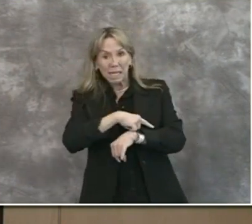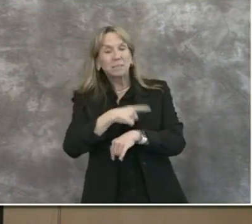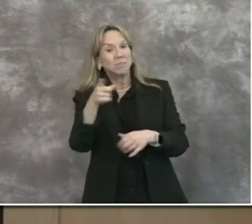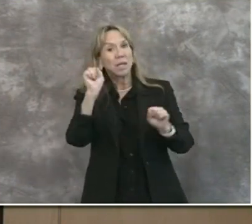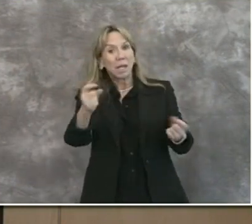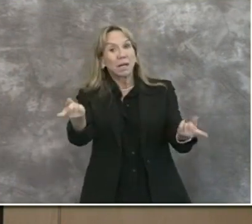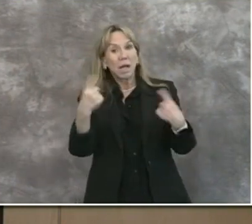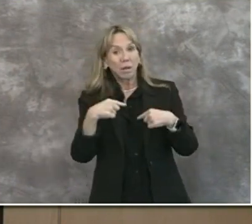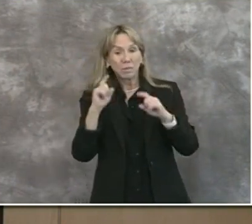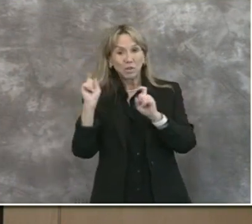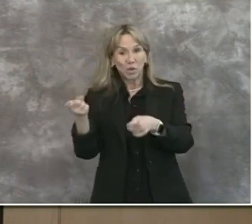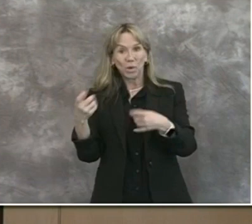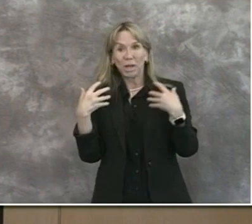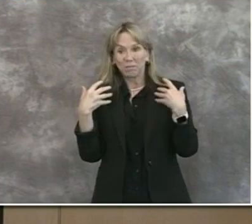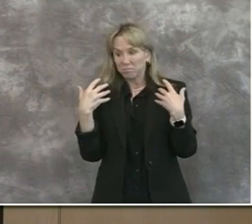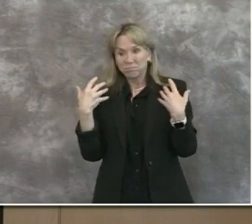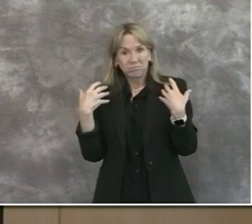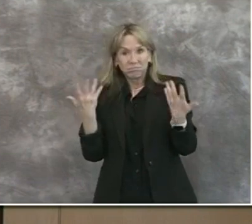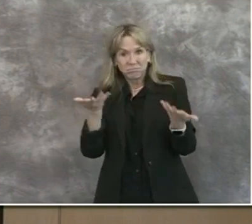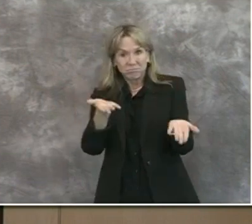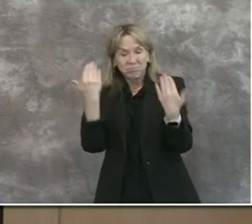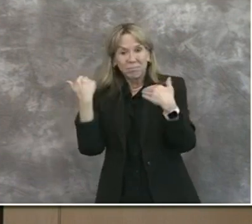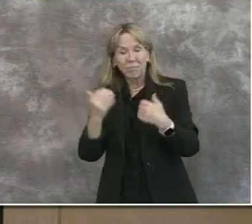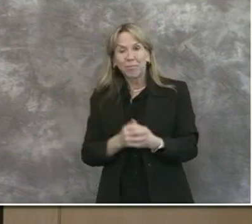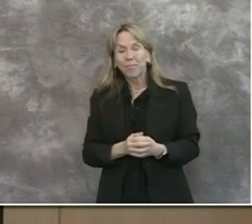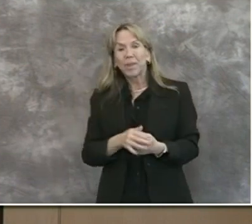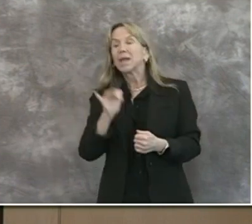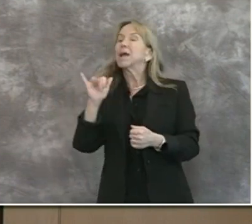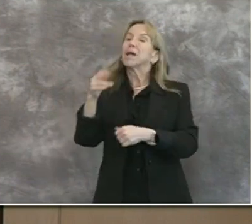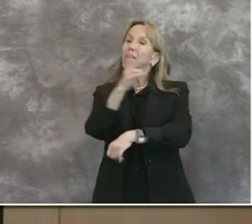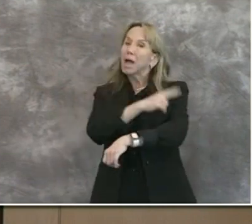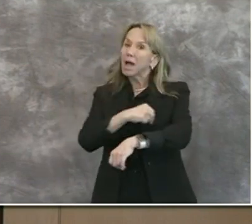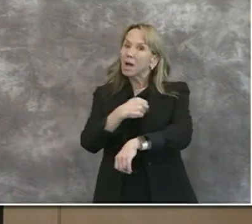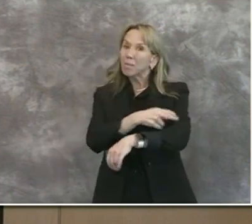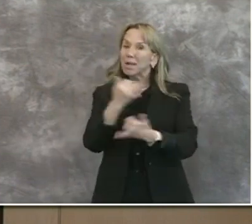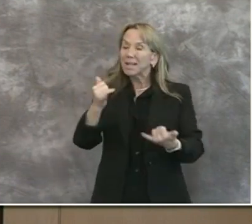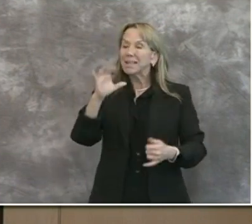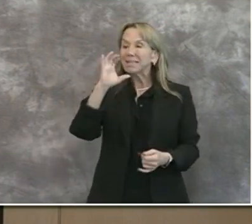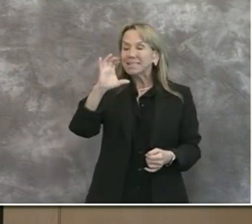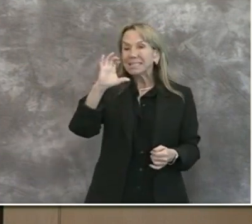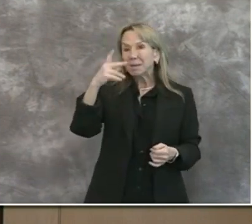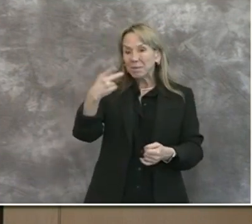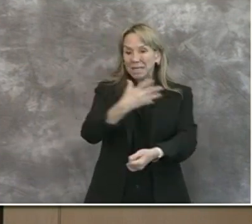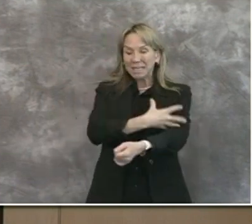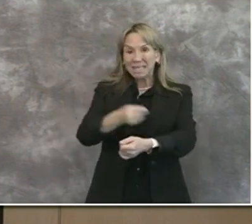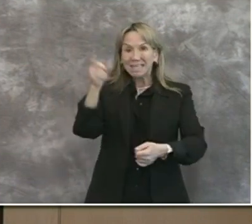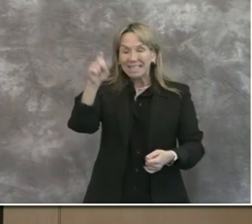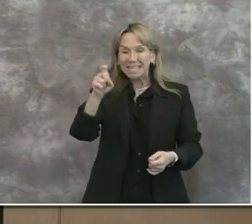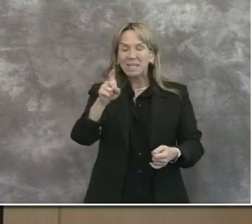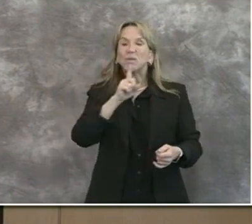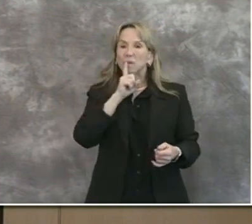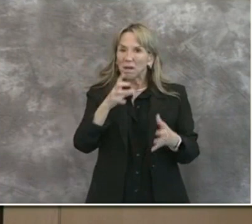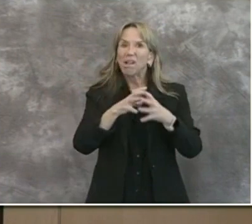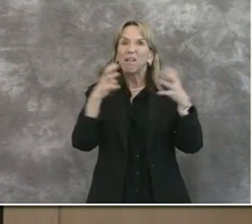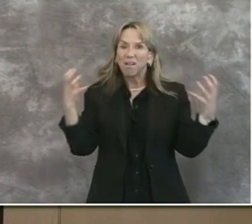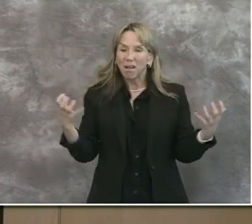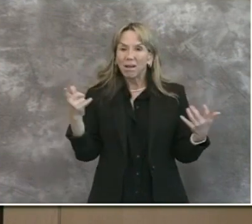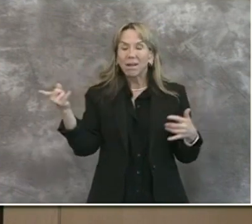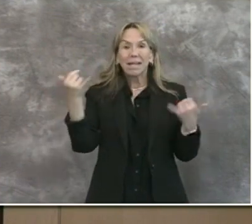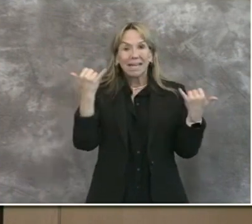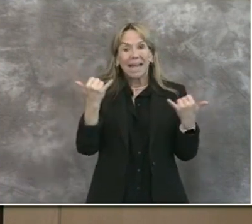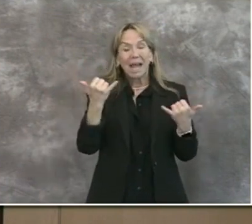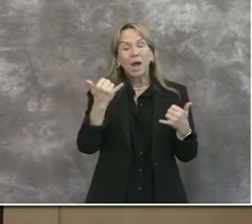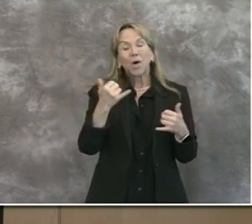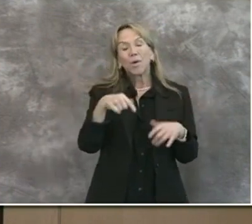The current hospital demand for CCP is great. As of this morning, San Diego Blood Bank has